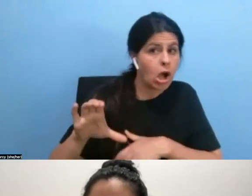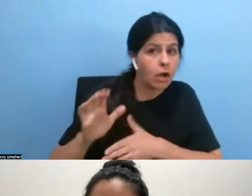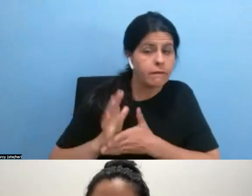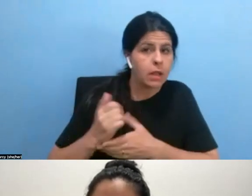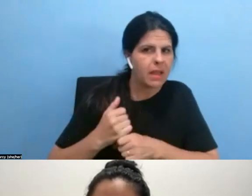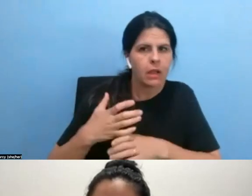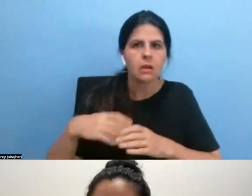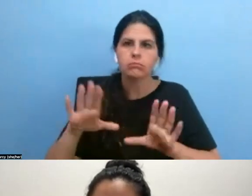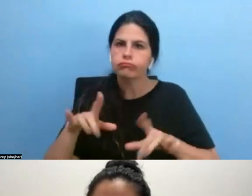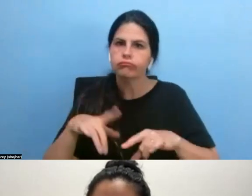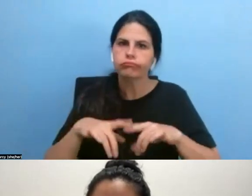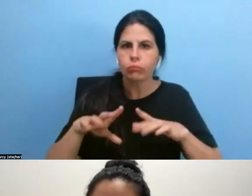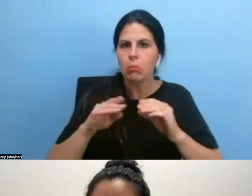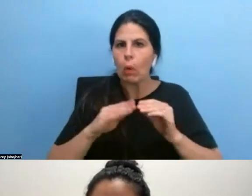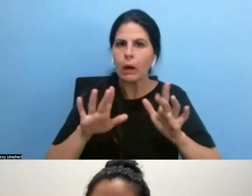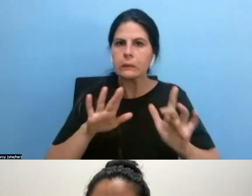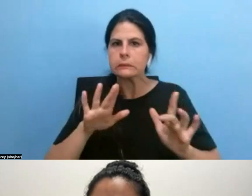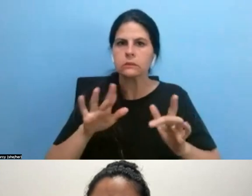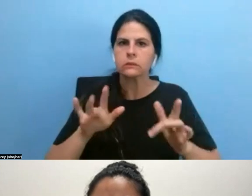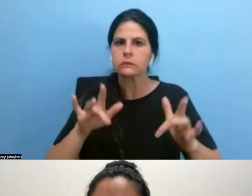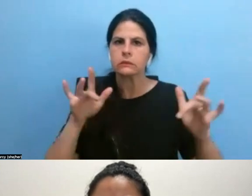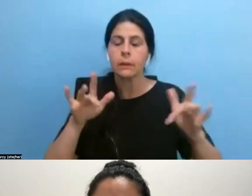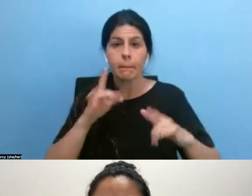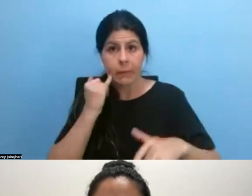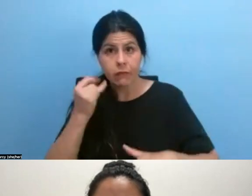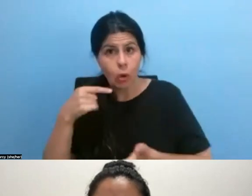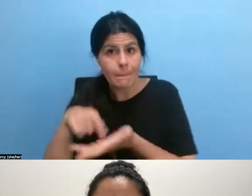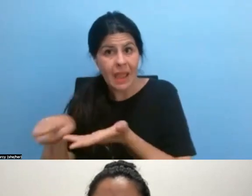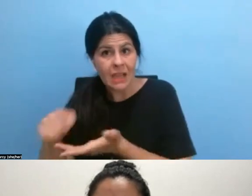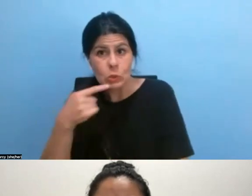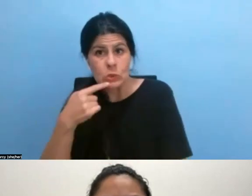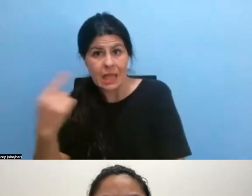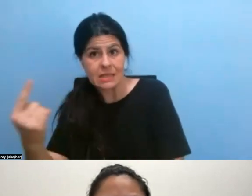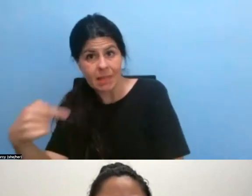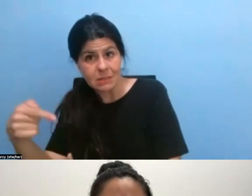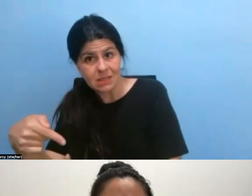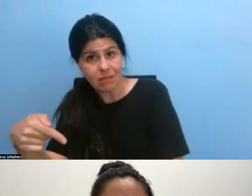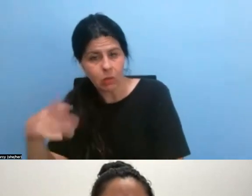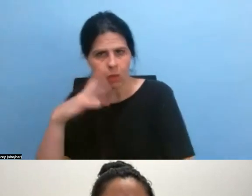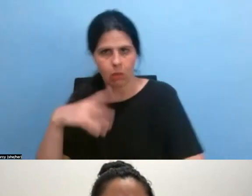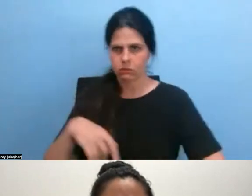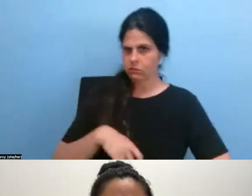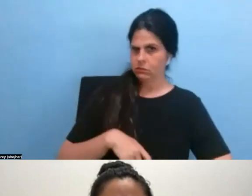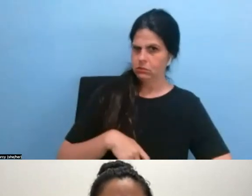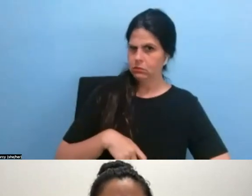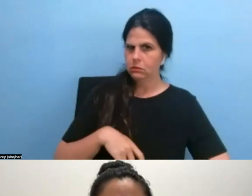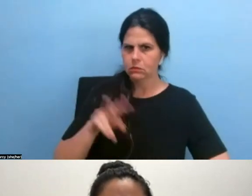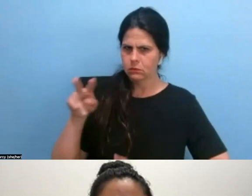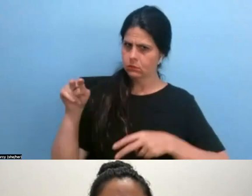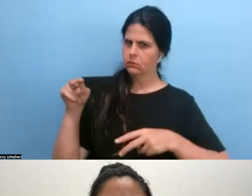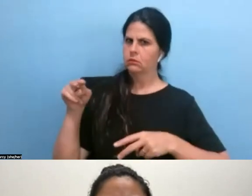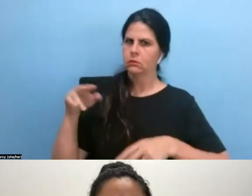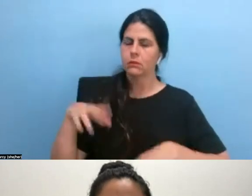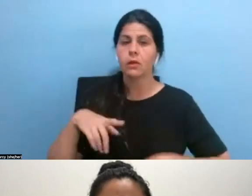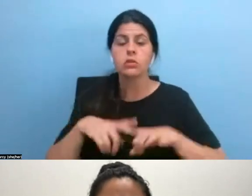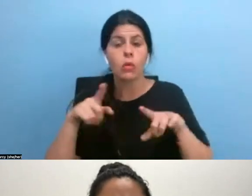someone though to say a certain thing, mean, that's still going to raise some eyebrows. Um, so it really depends on the